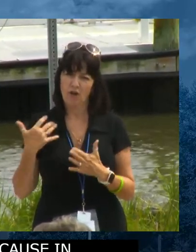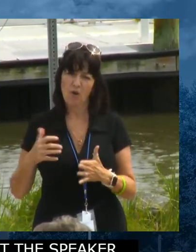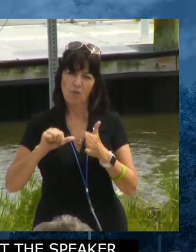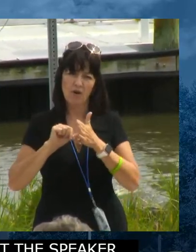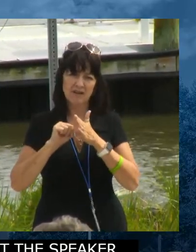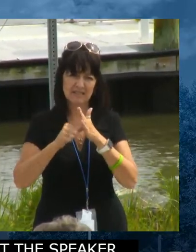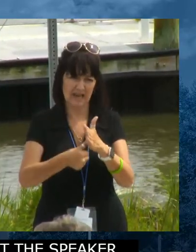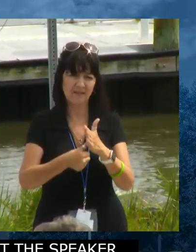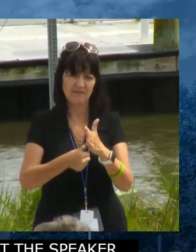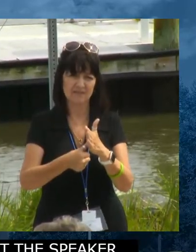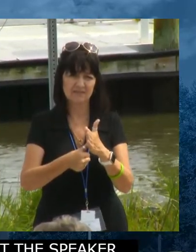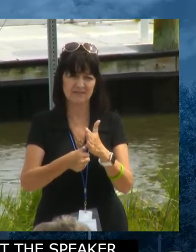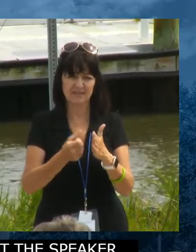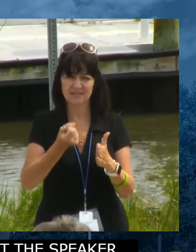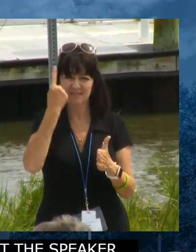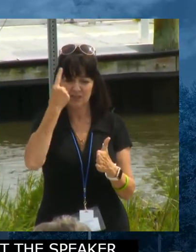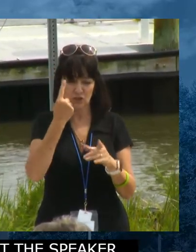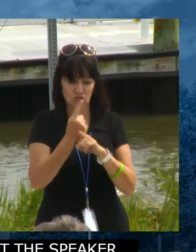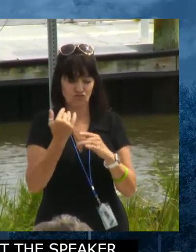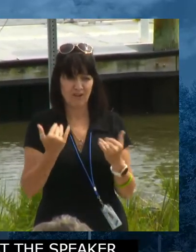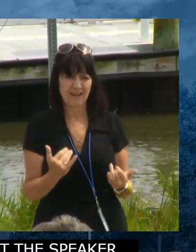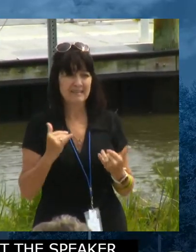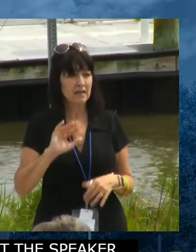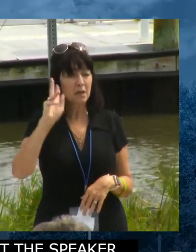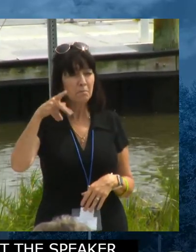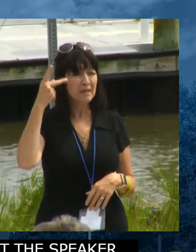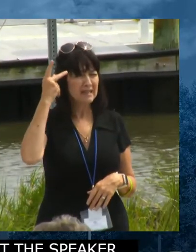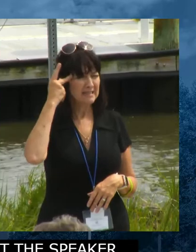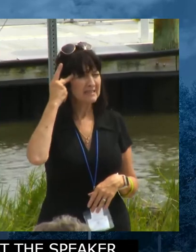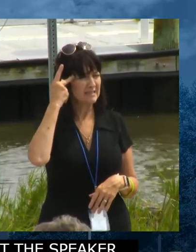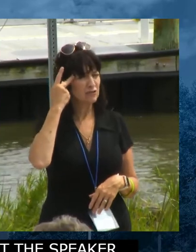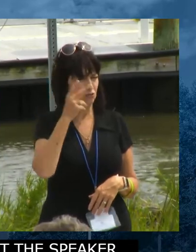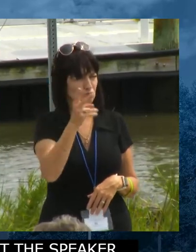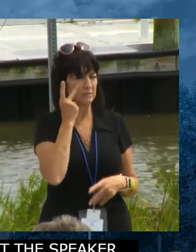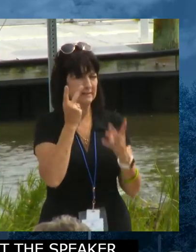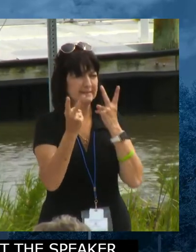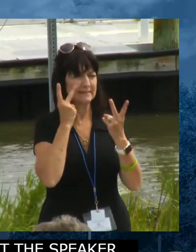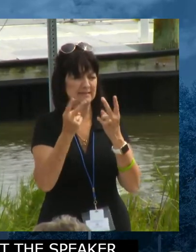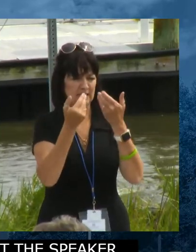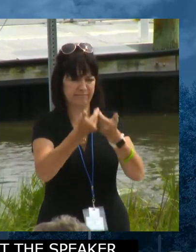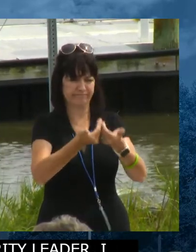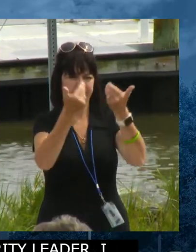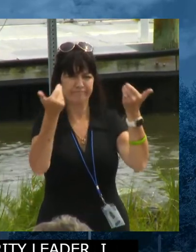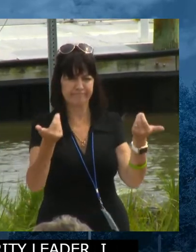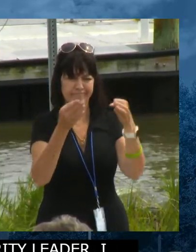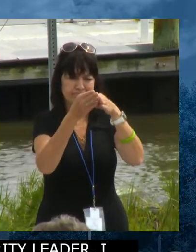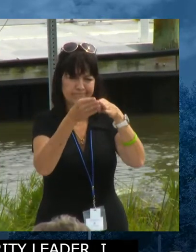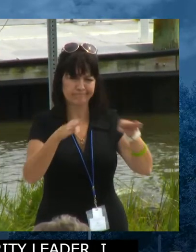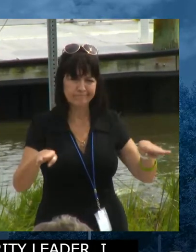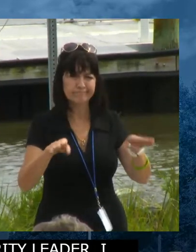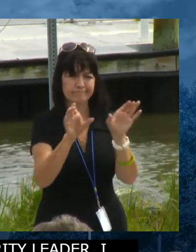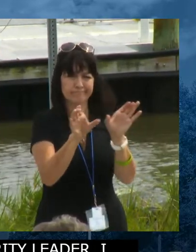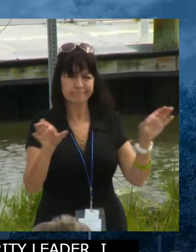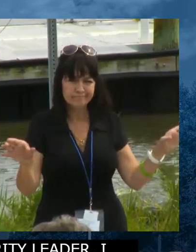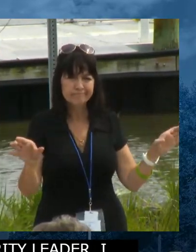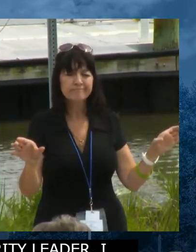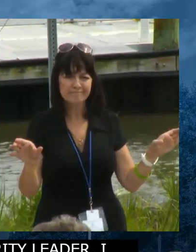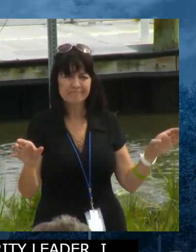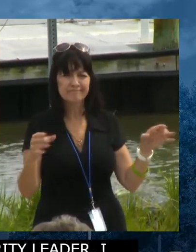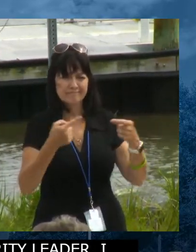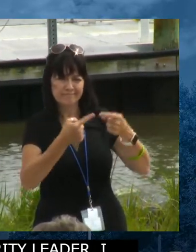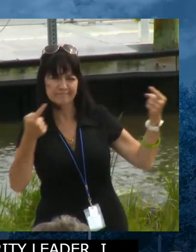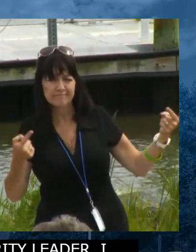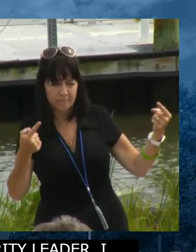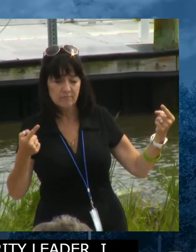that in these very divisive political times, this is one of the most bipartisan pieces of legislation that has come through the Delaware General